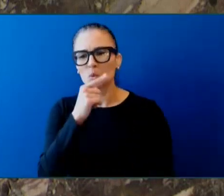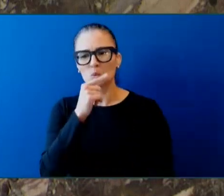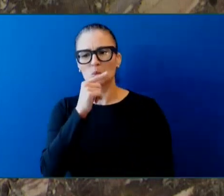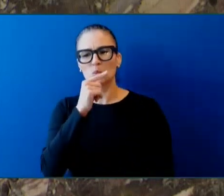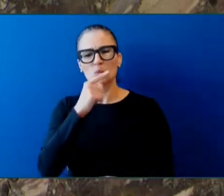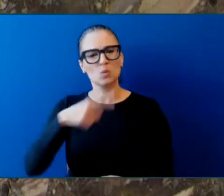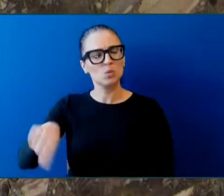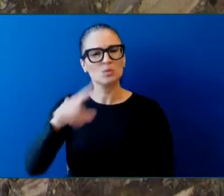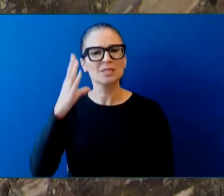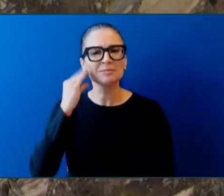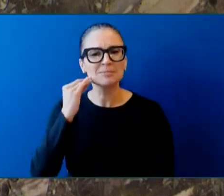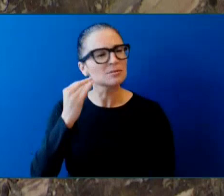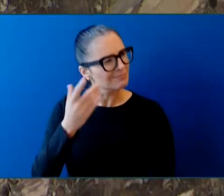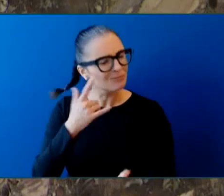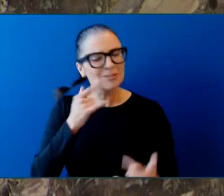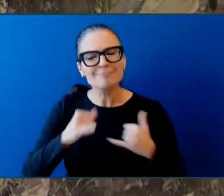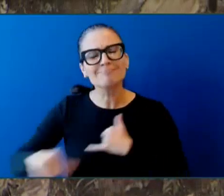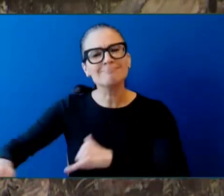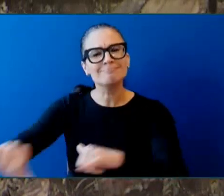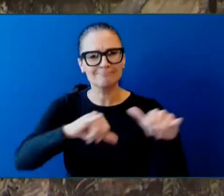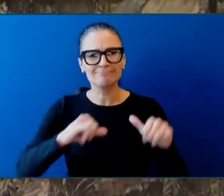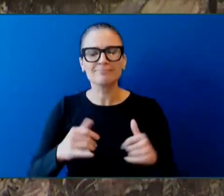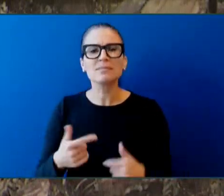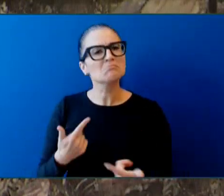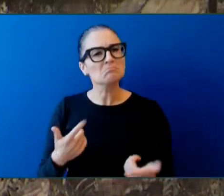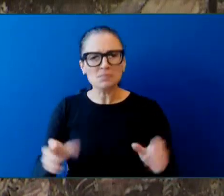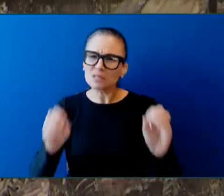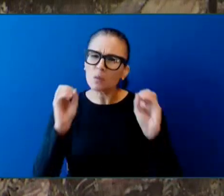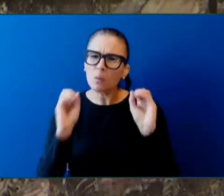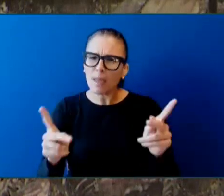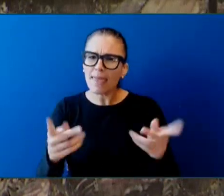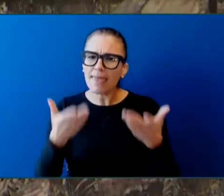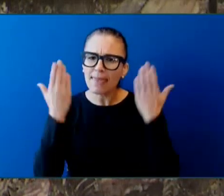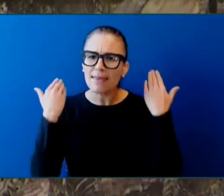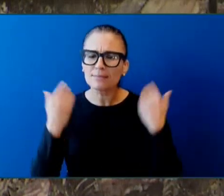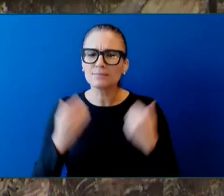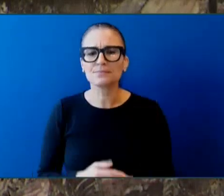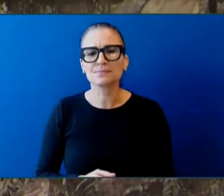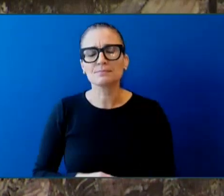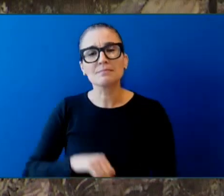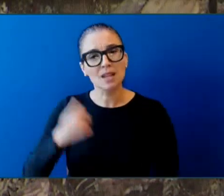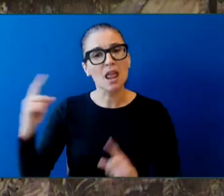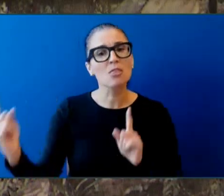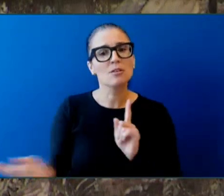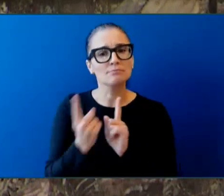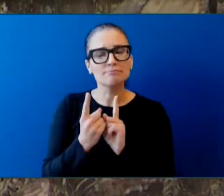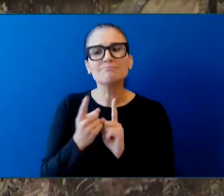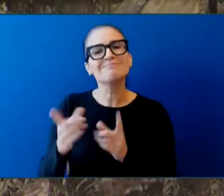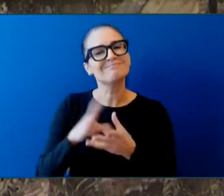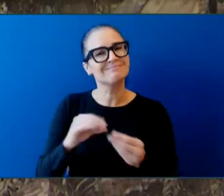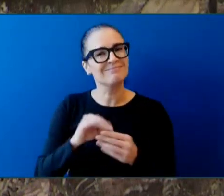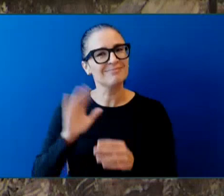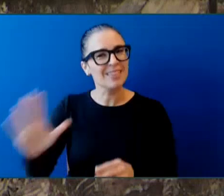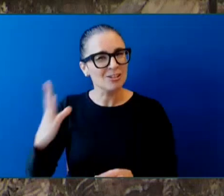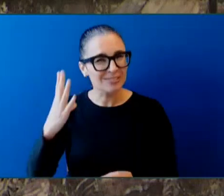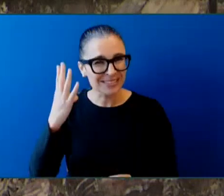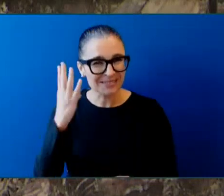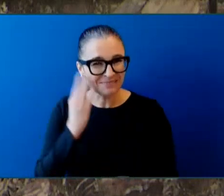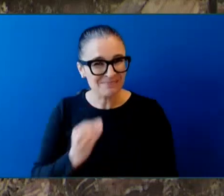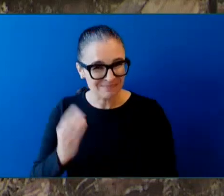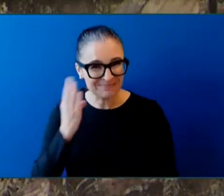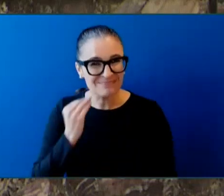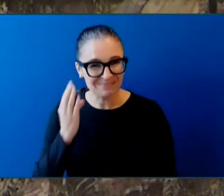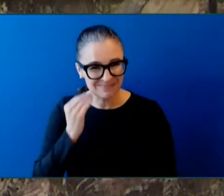I've been approached by women who share their own FFA stories. It's my hope that by showing myself as I am, I'm helping others feel